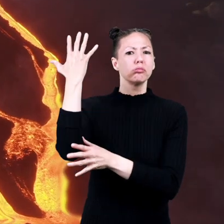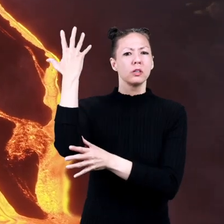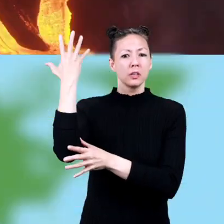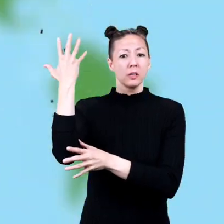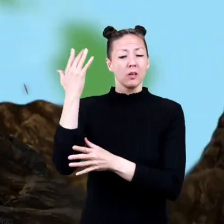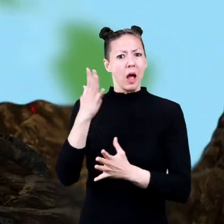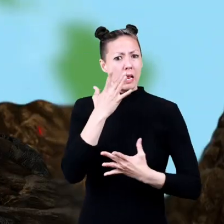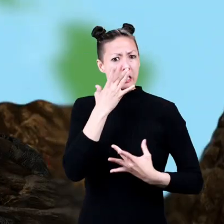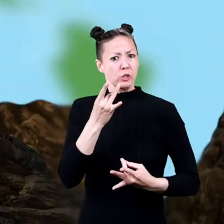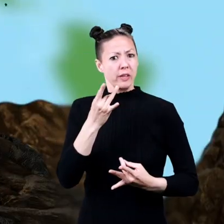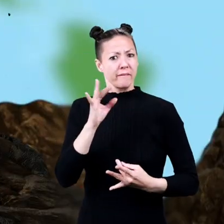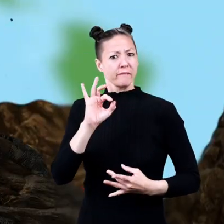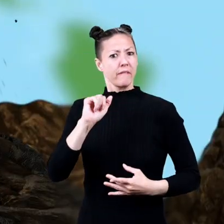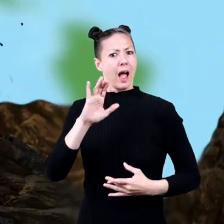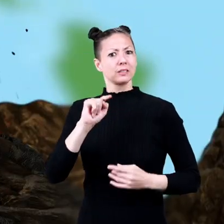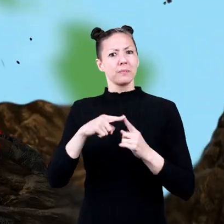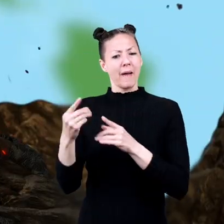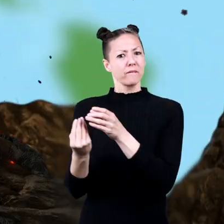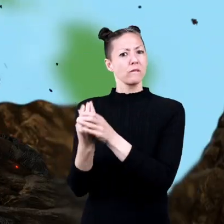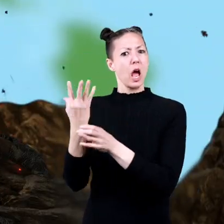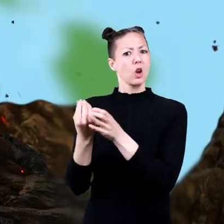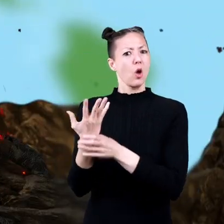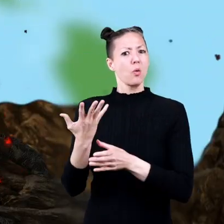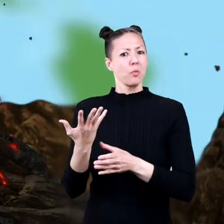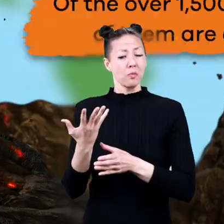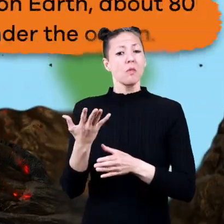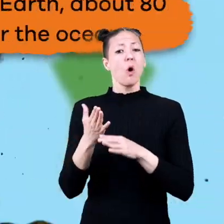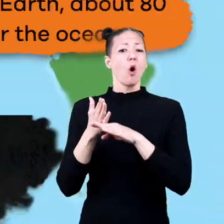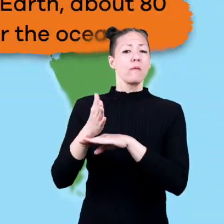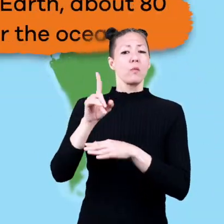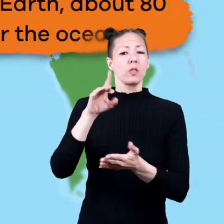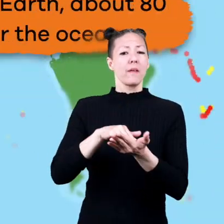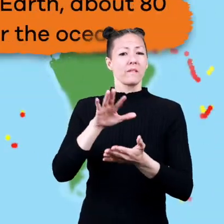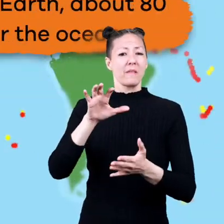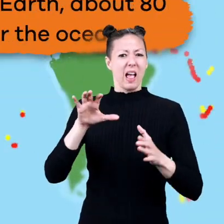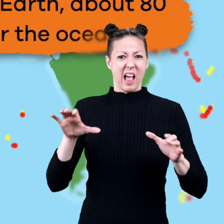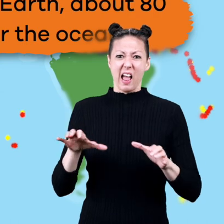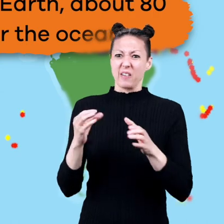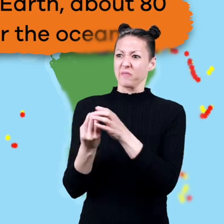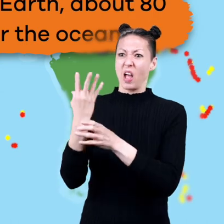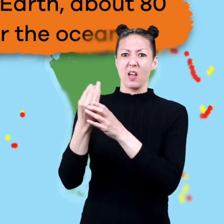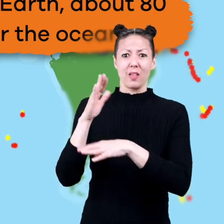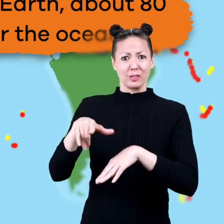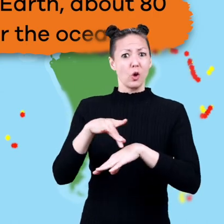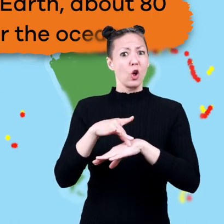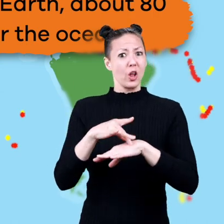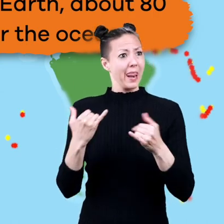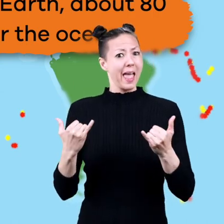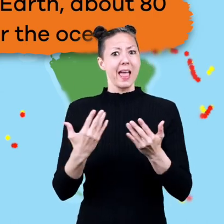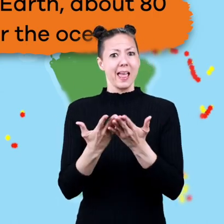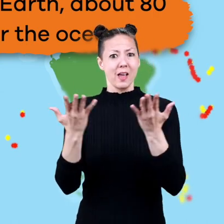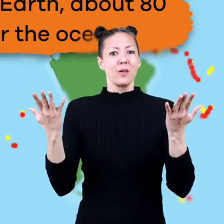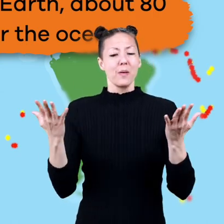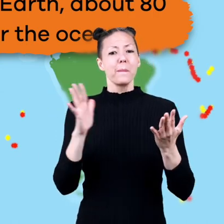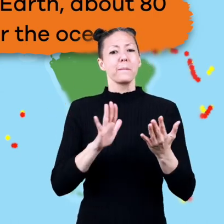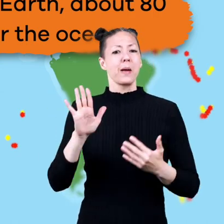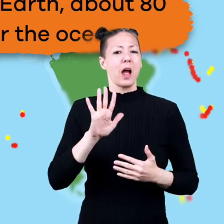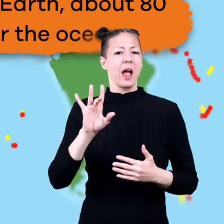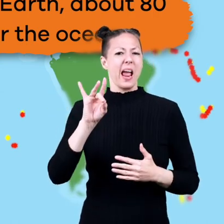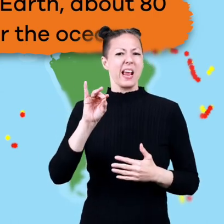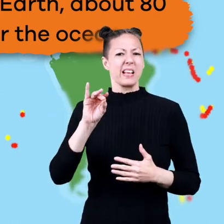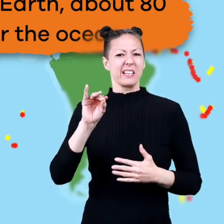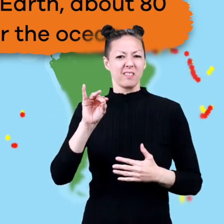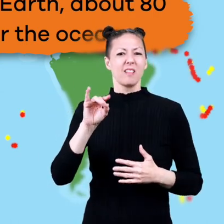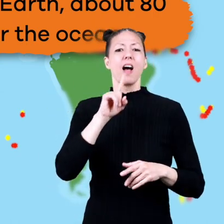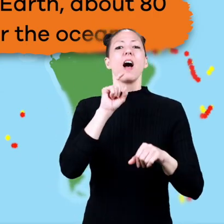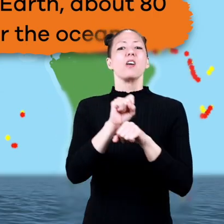here's an interesting fact about volcanoes of the over 1500 active volcanoes on earth about